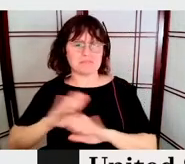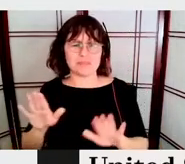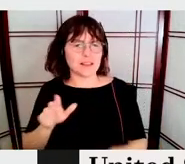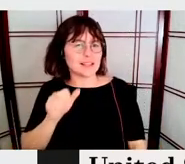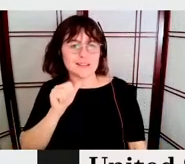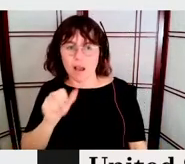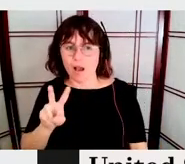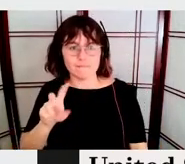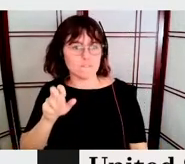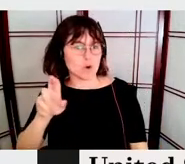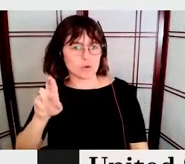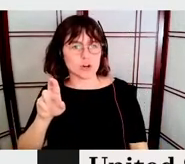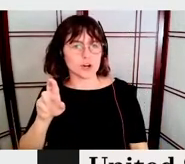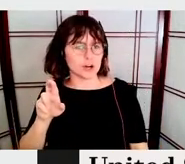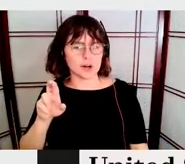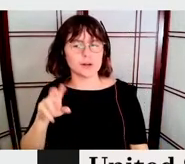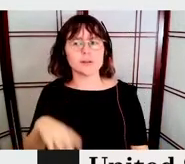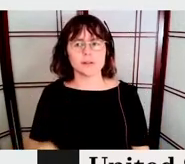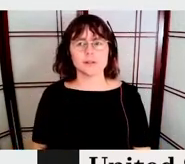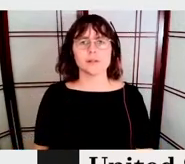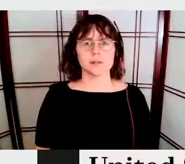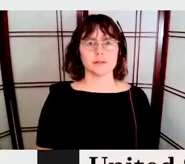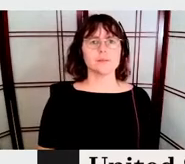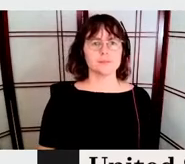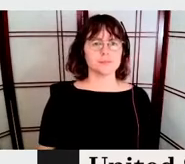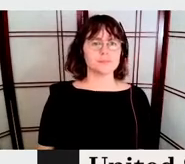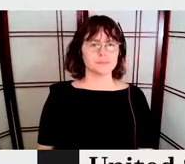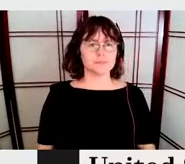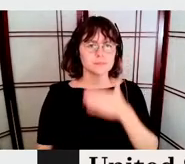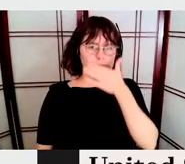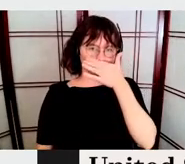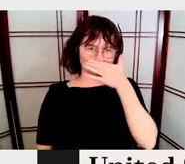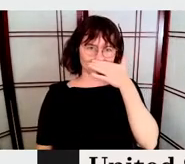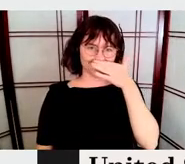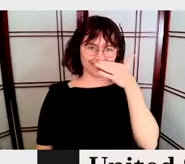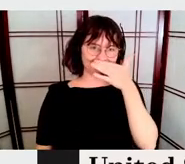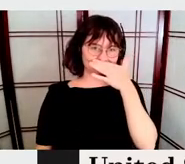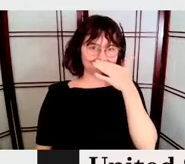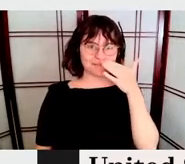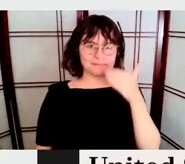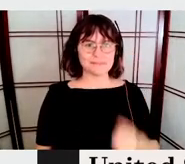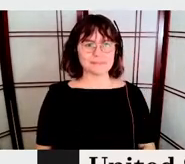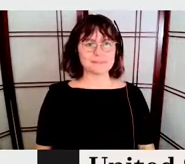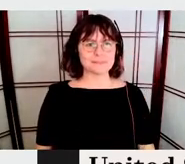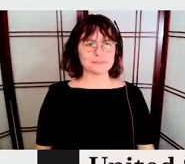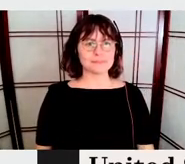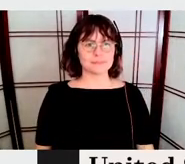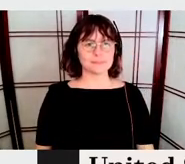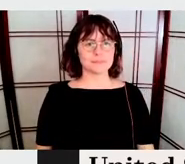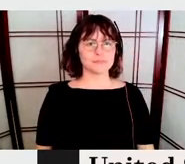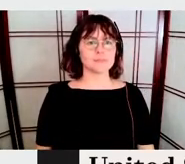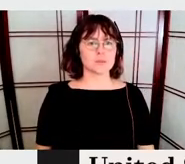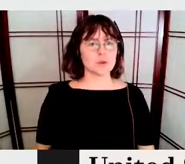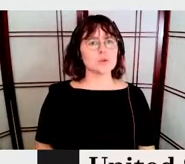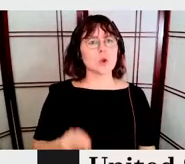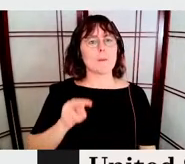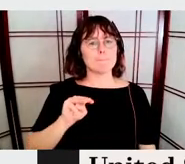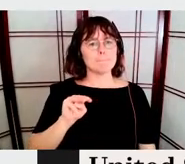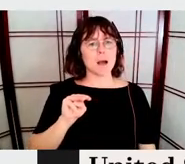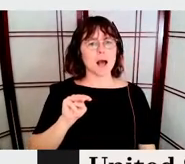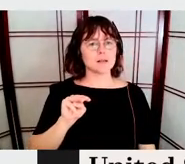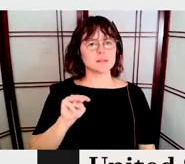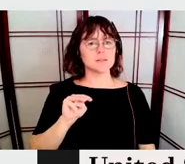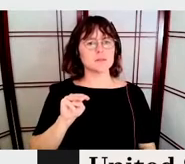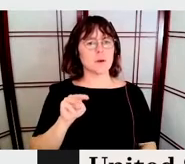um, talks about where, where Massimo, uh, where, was standing and where Massimo work